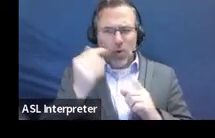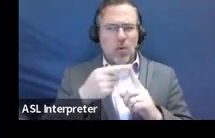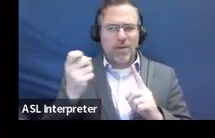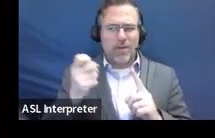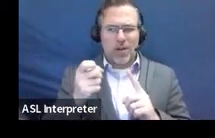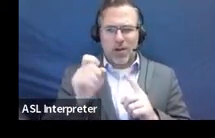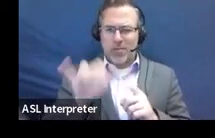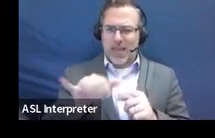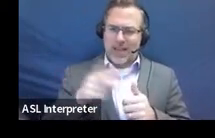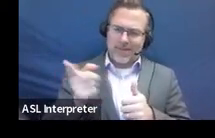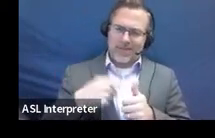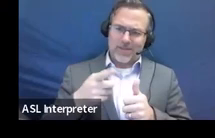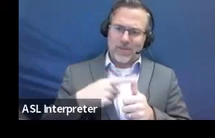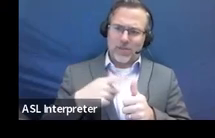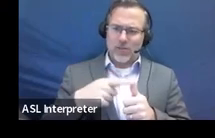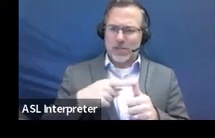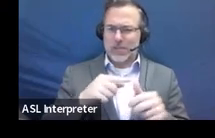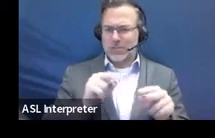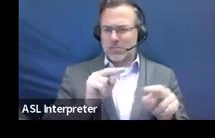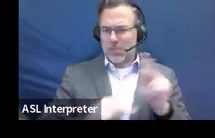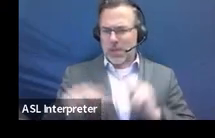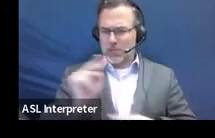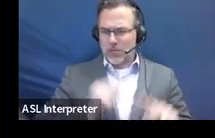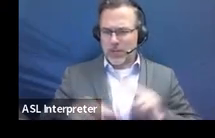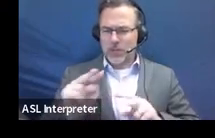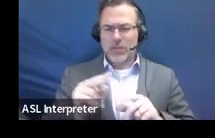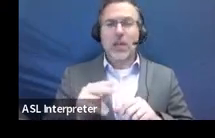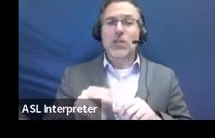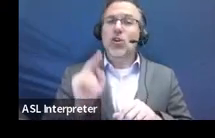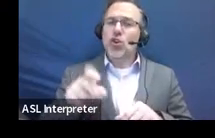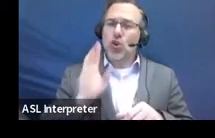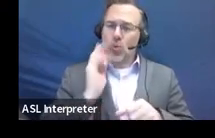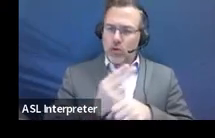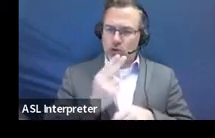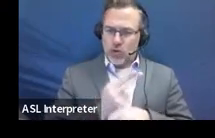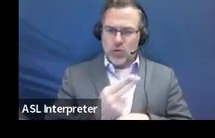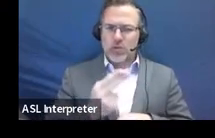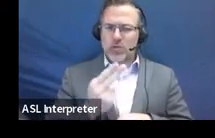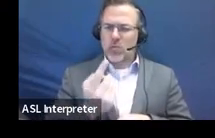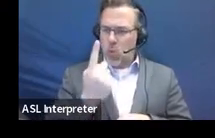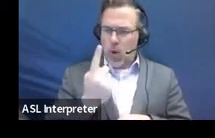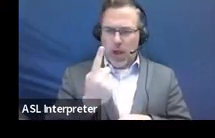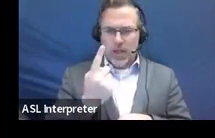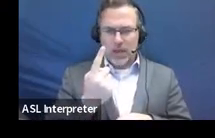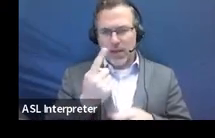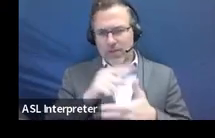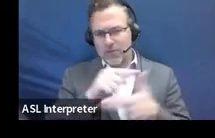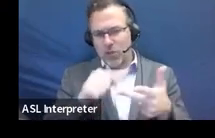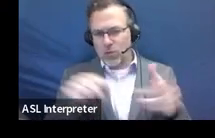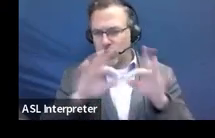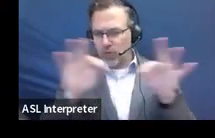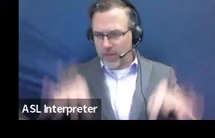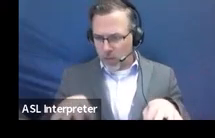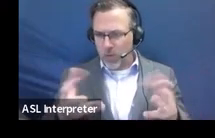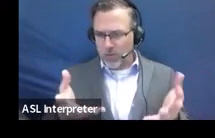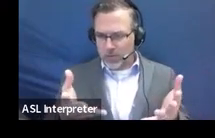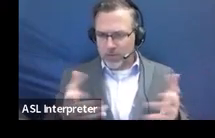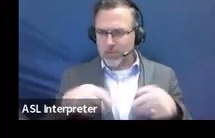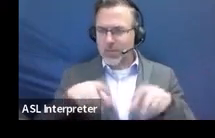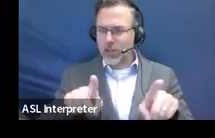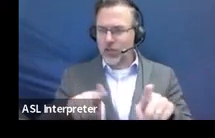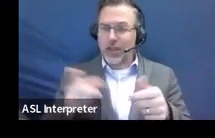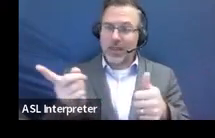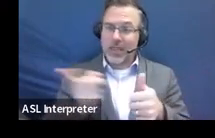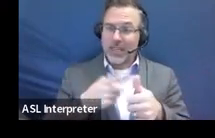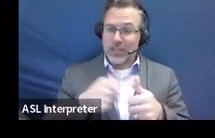you would be using one of these eligibility forms at that initial eligibility meeting and